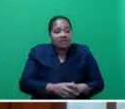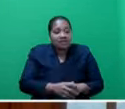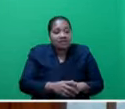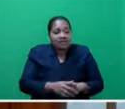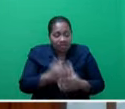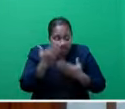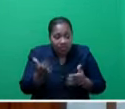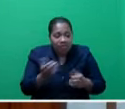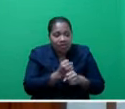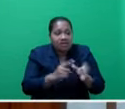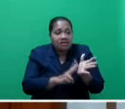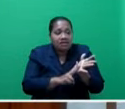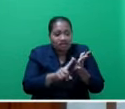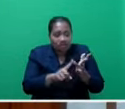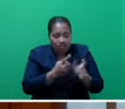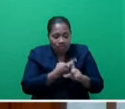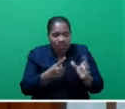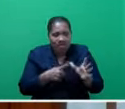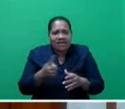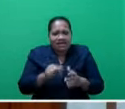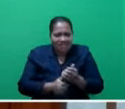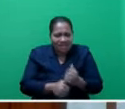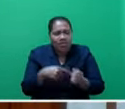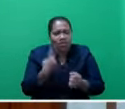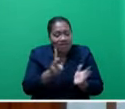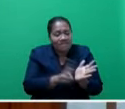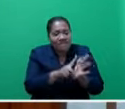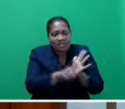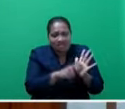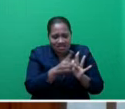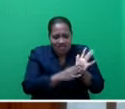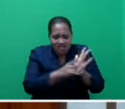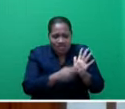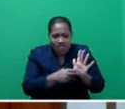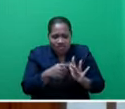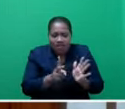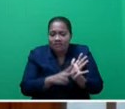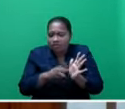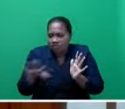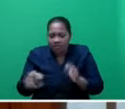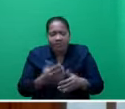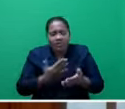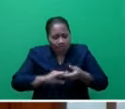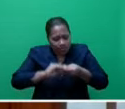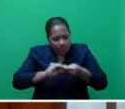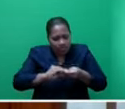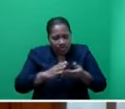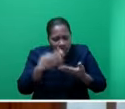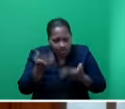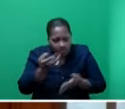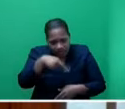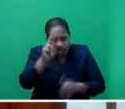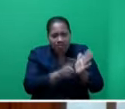my colleague and friend, Mr. Philemoni Wasorongo. I wish to also congratulate the Honourable Ratune Ngama Lalambalabu on his